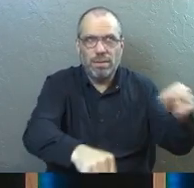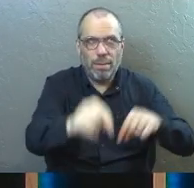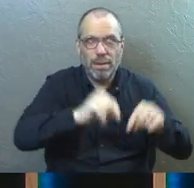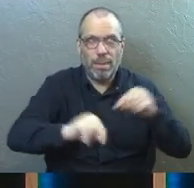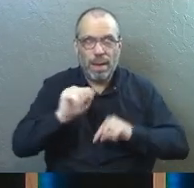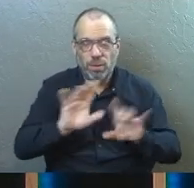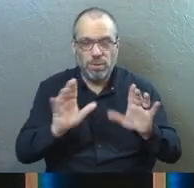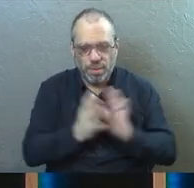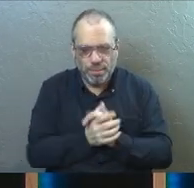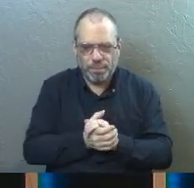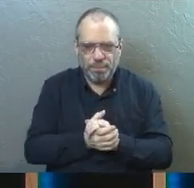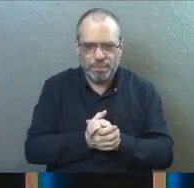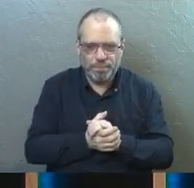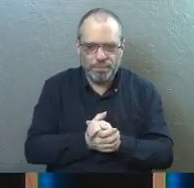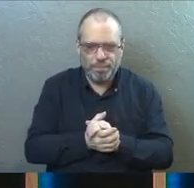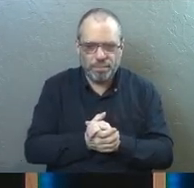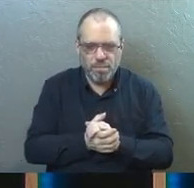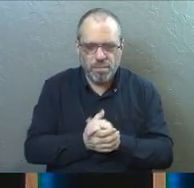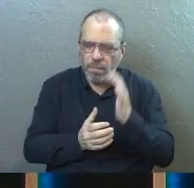this particular slide.